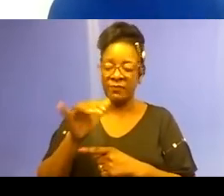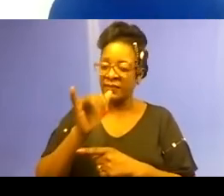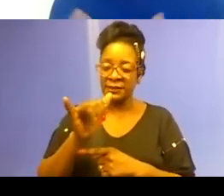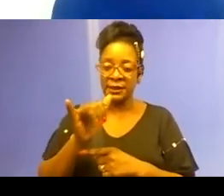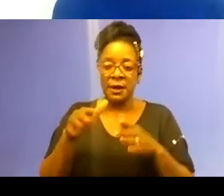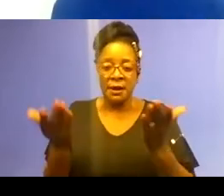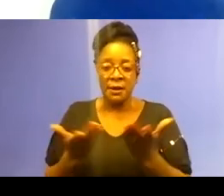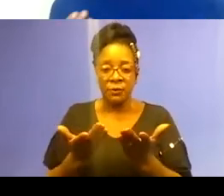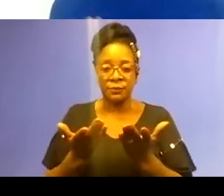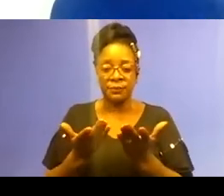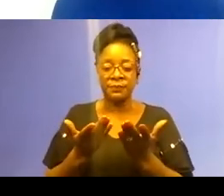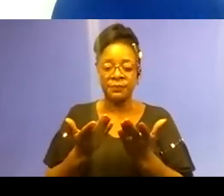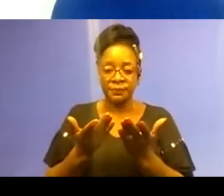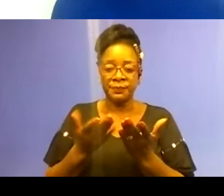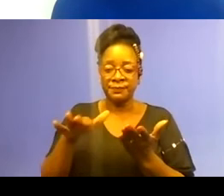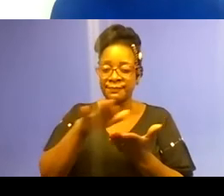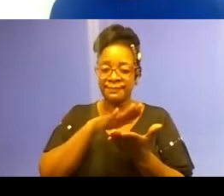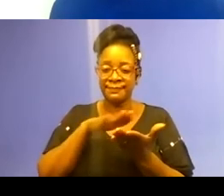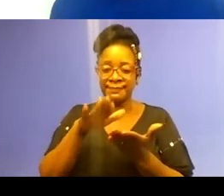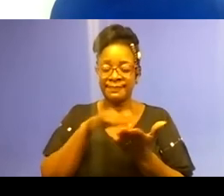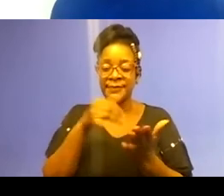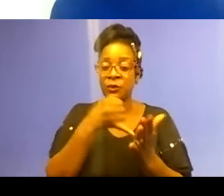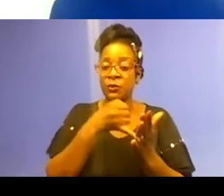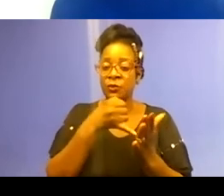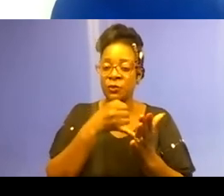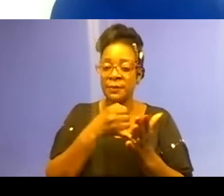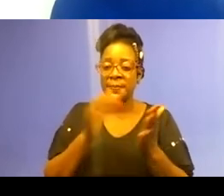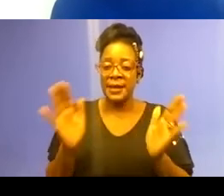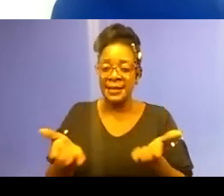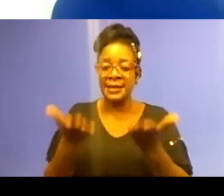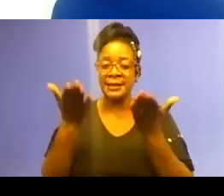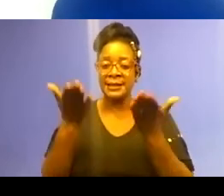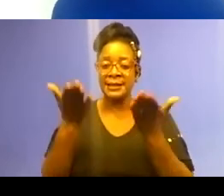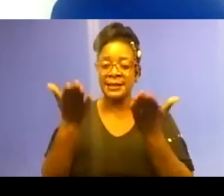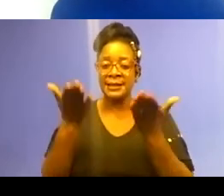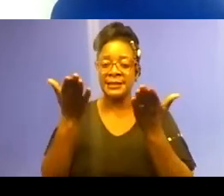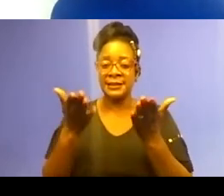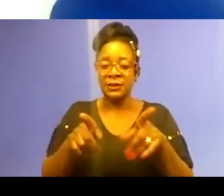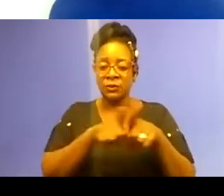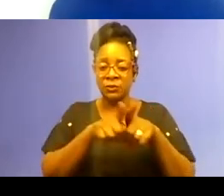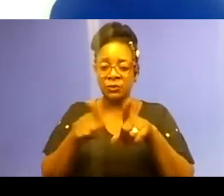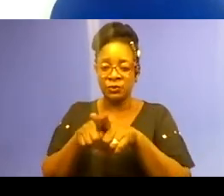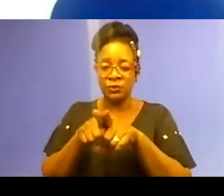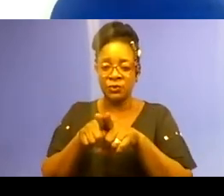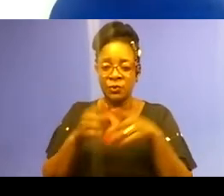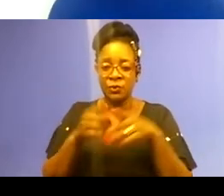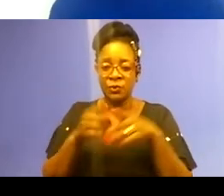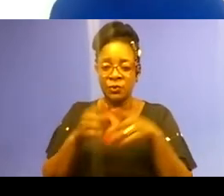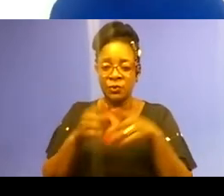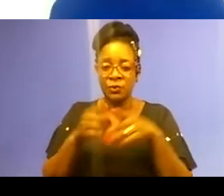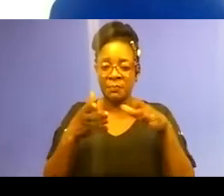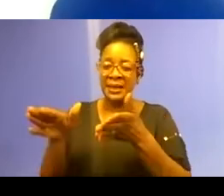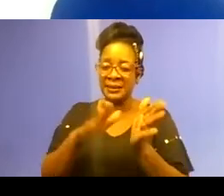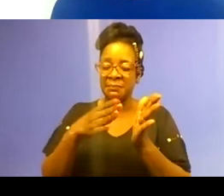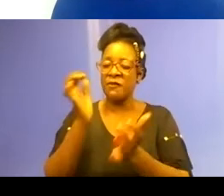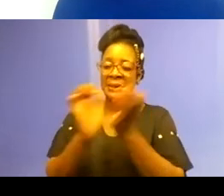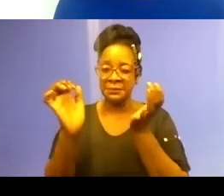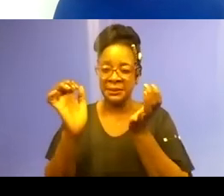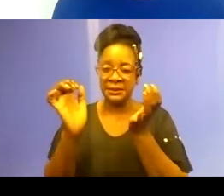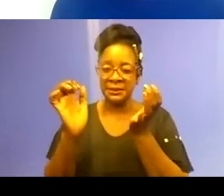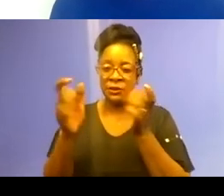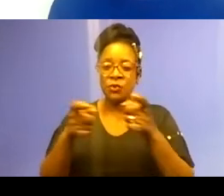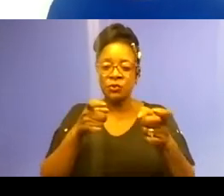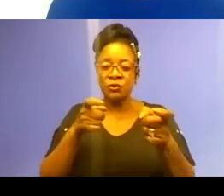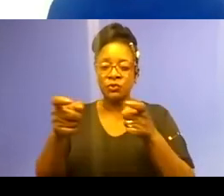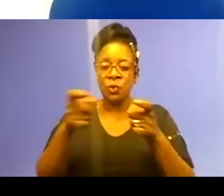includes enhanced and egregious mechanisms of punishment and control for Blacks relative to